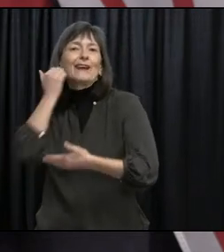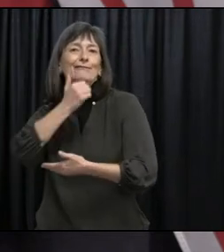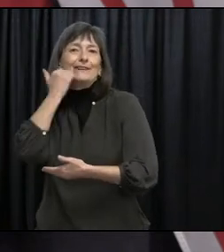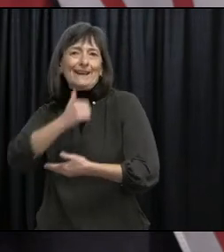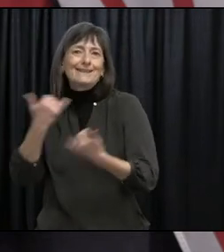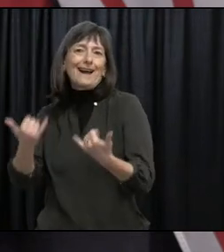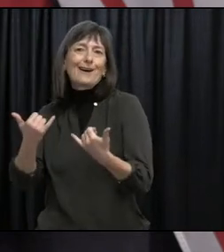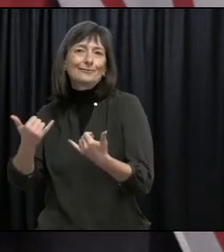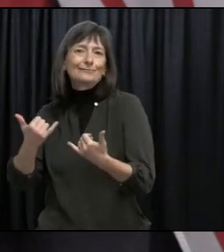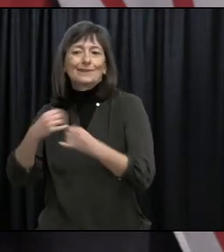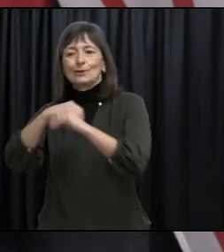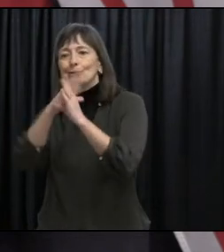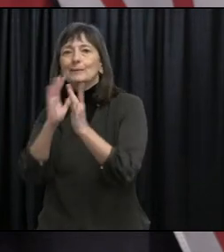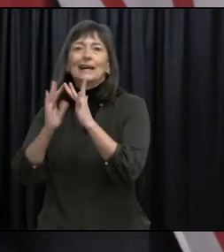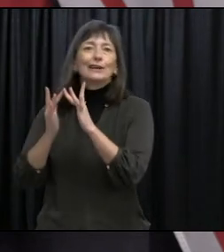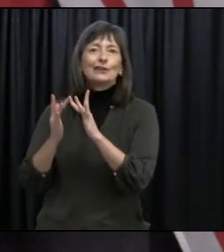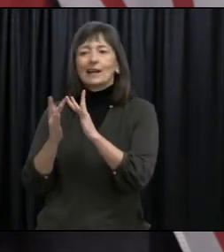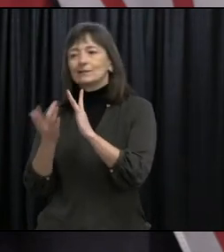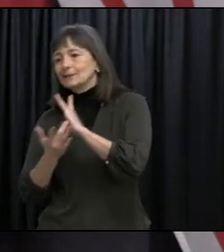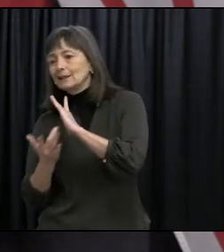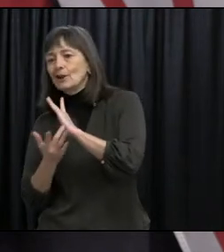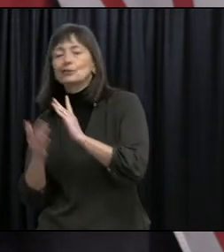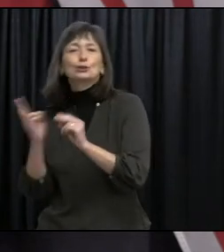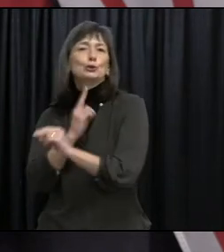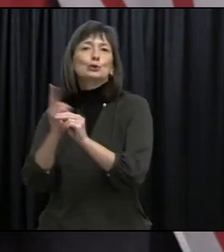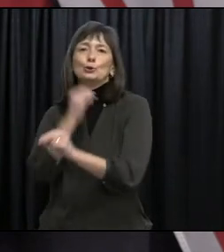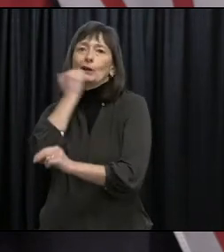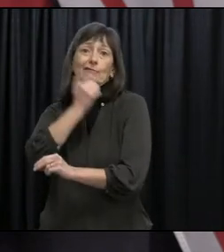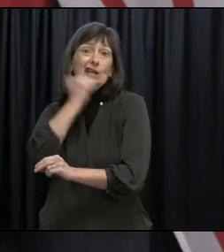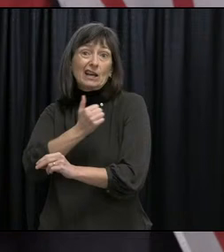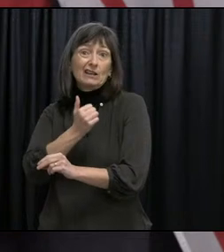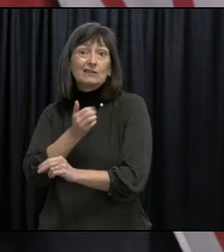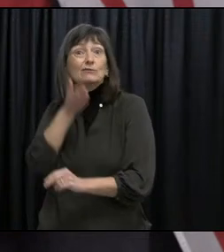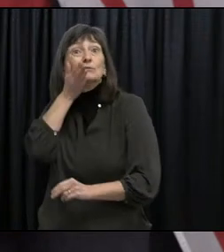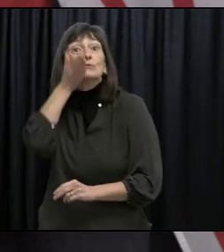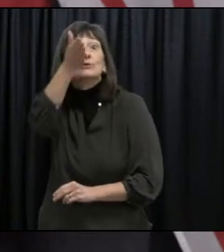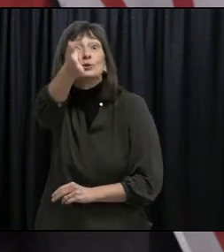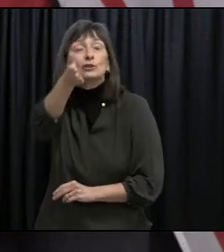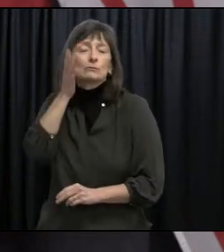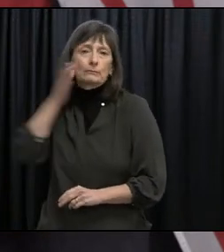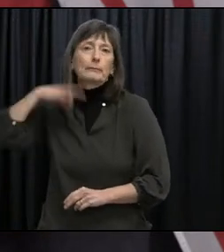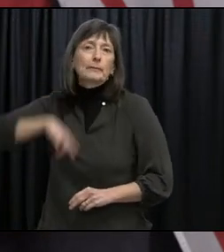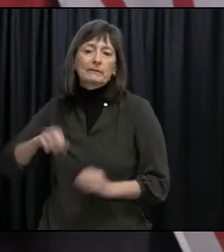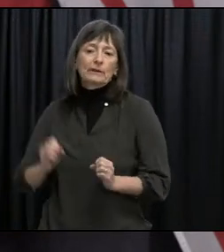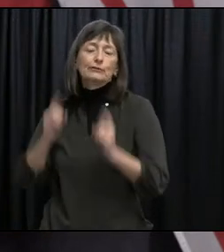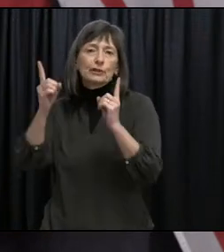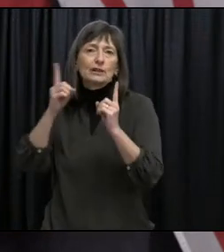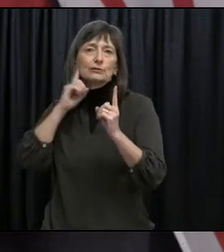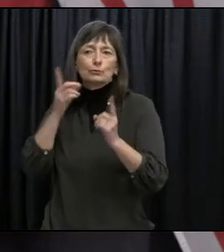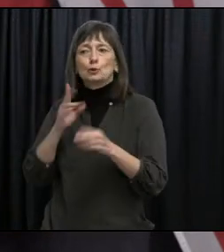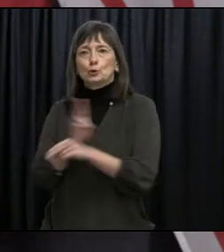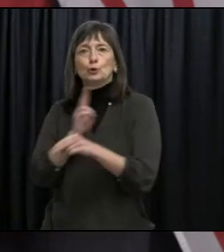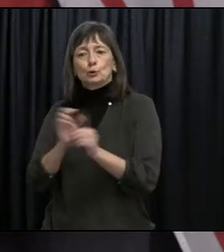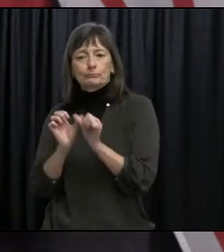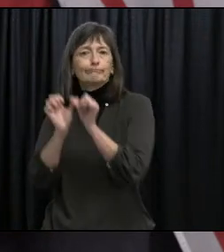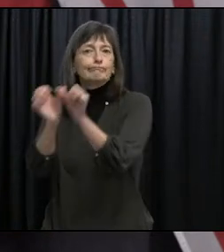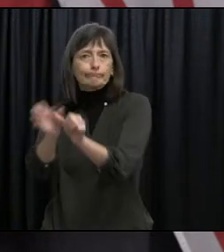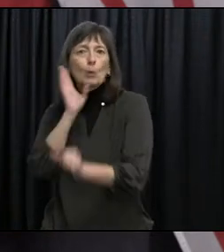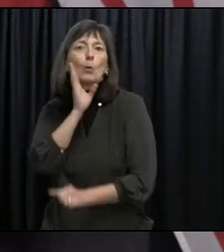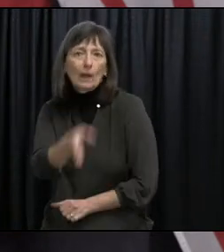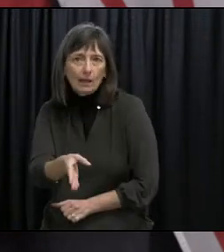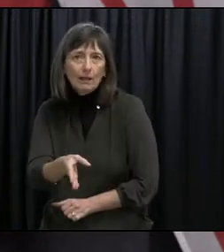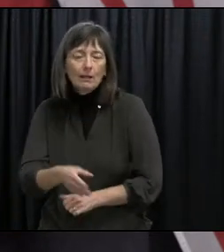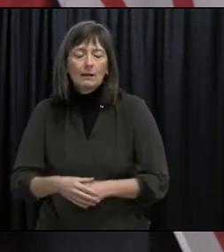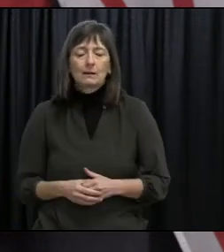instruction is happening and is likely the way of the future for education. We want to